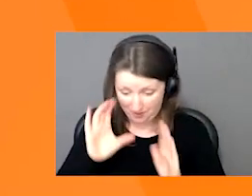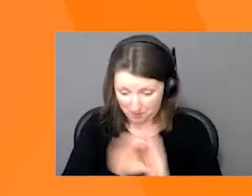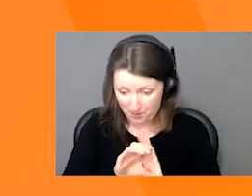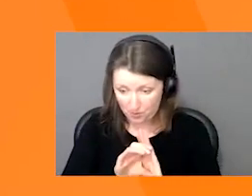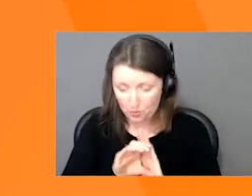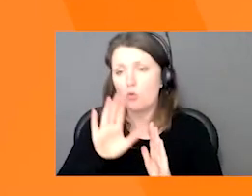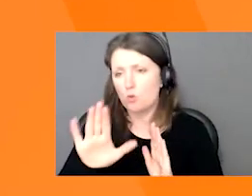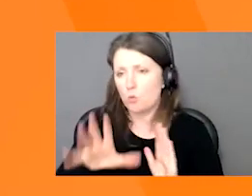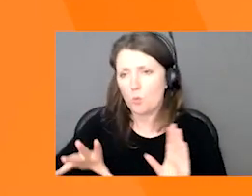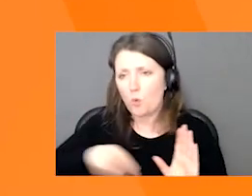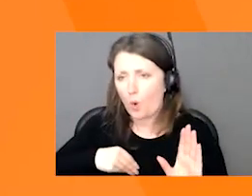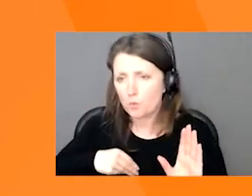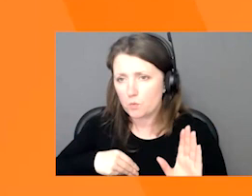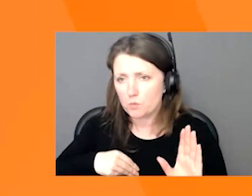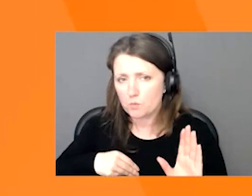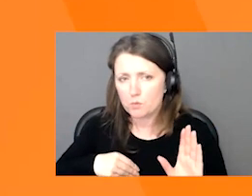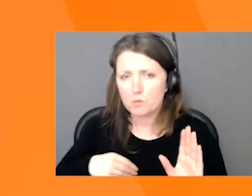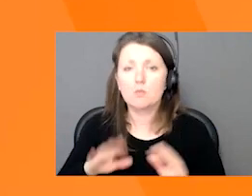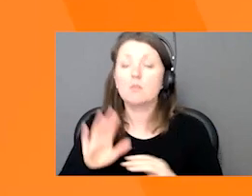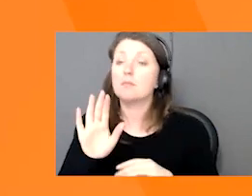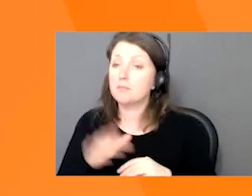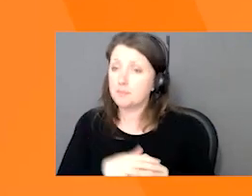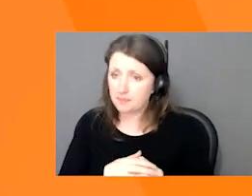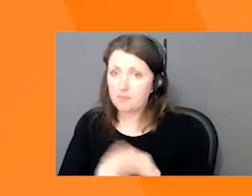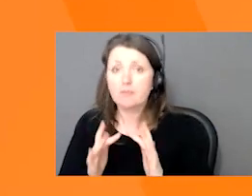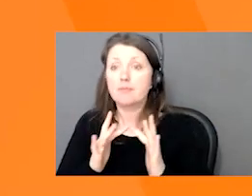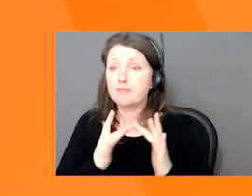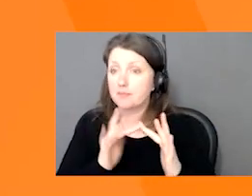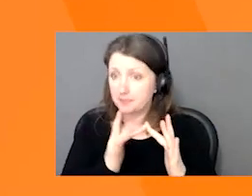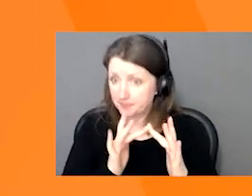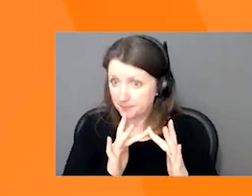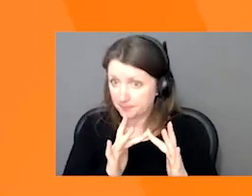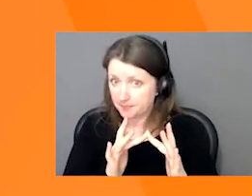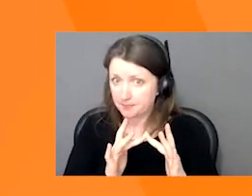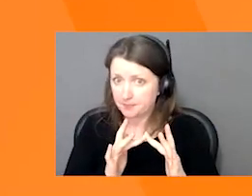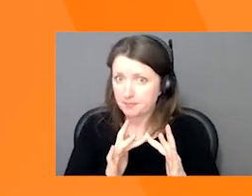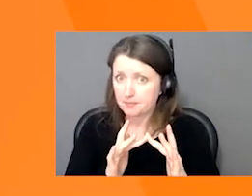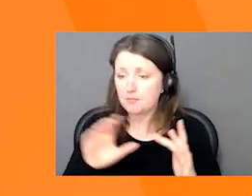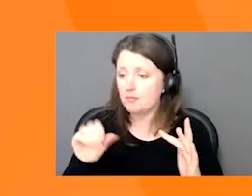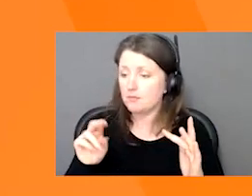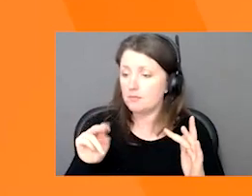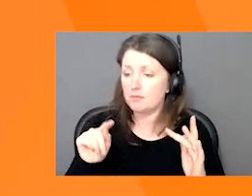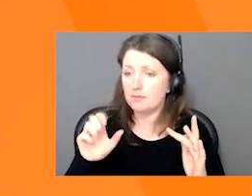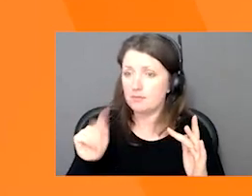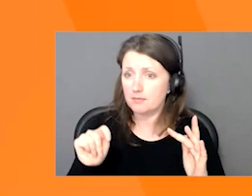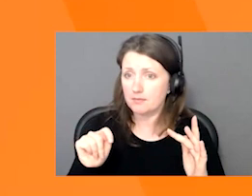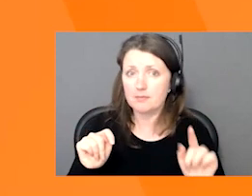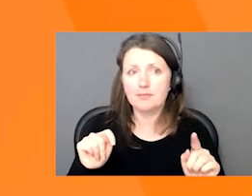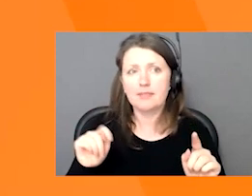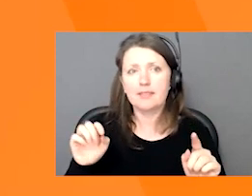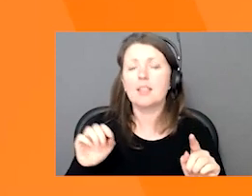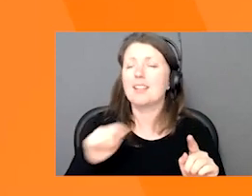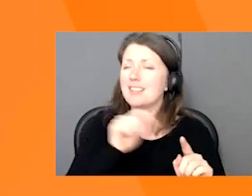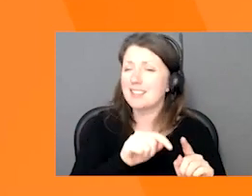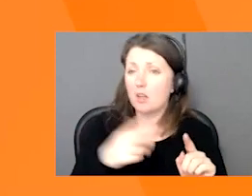really managing content is very important. Ecommerce is a secure storage tool where all